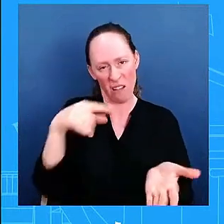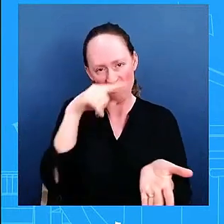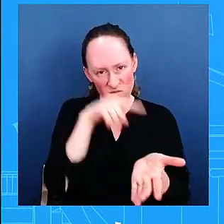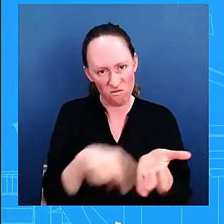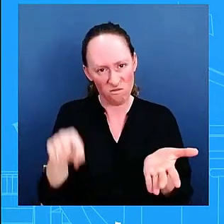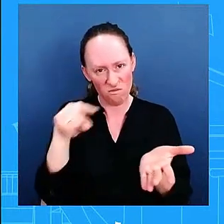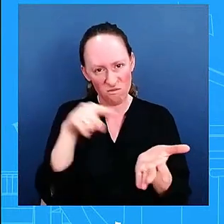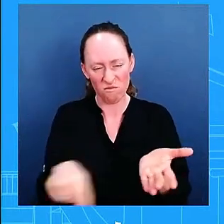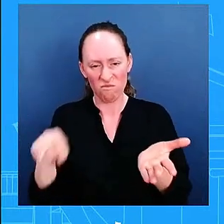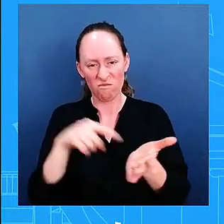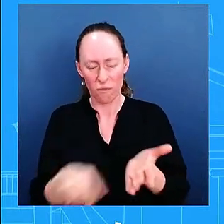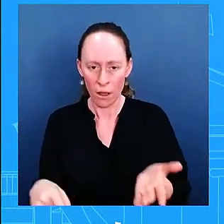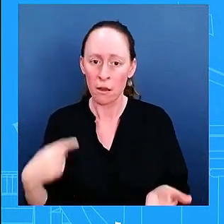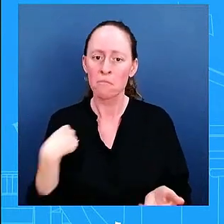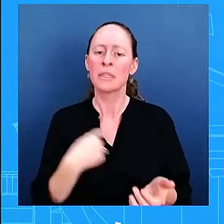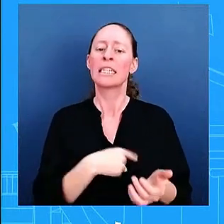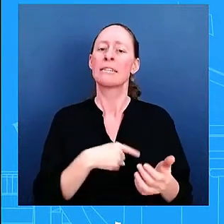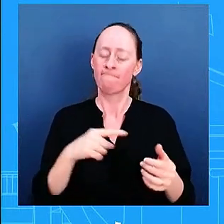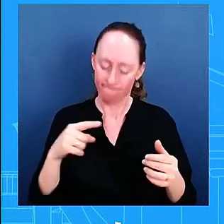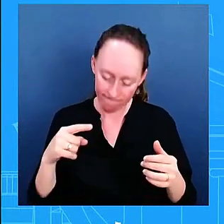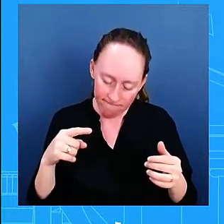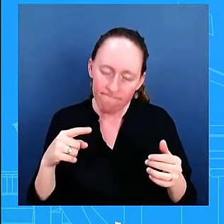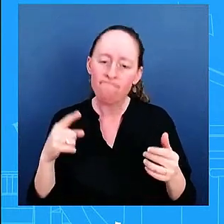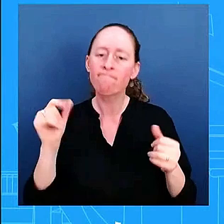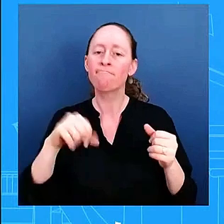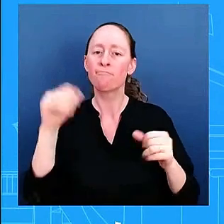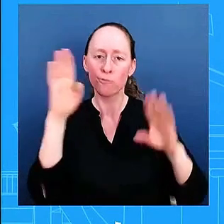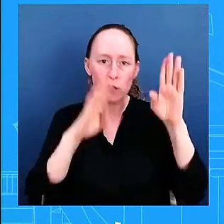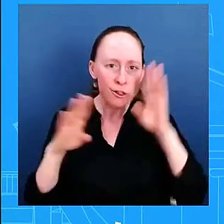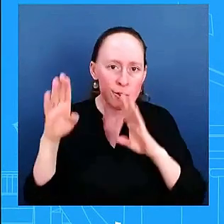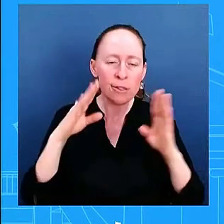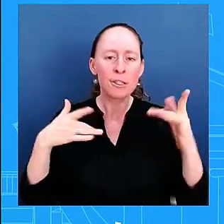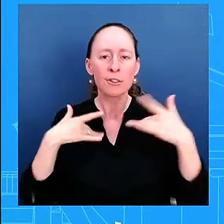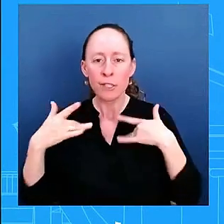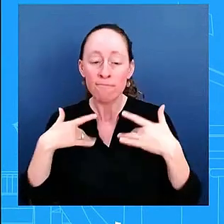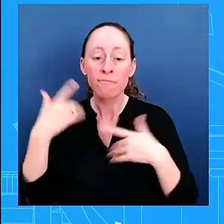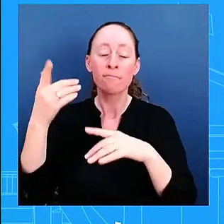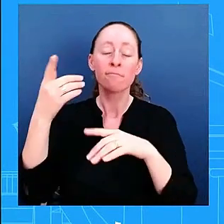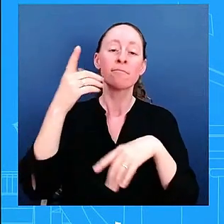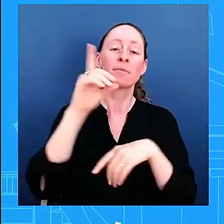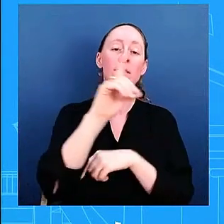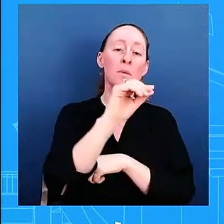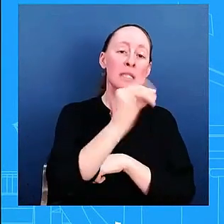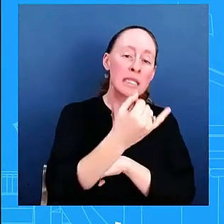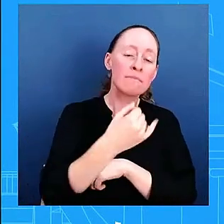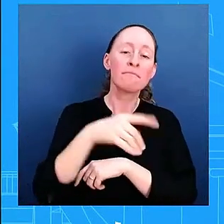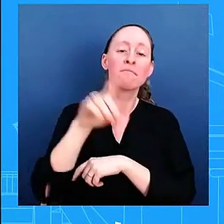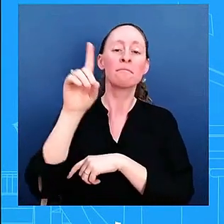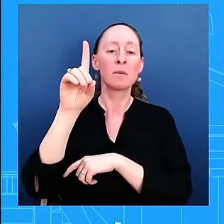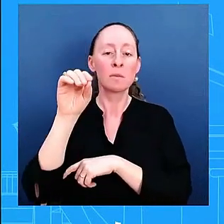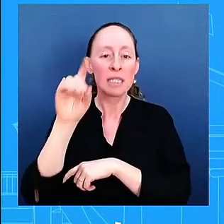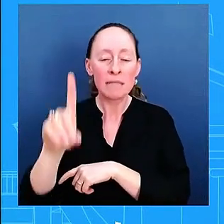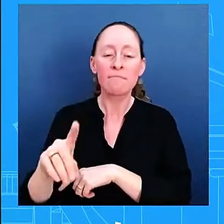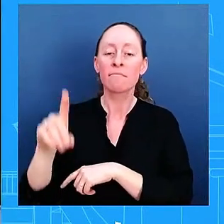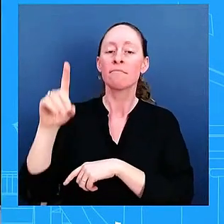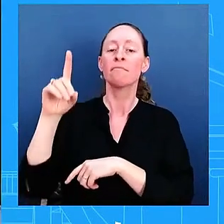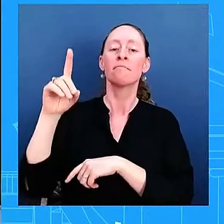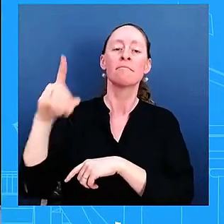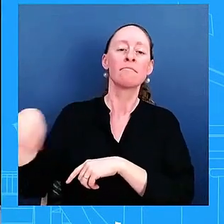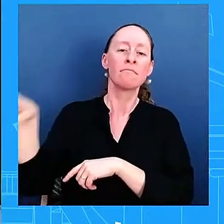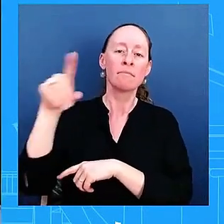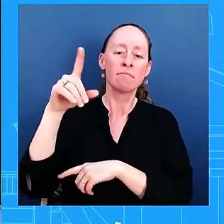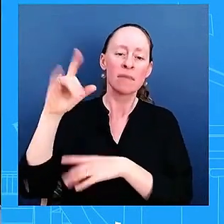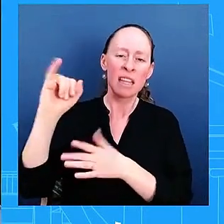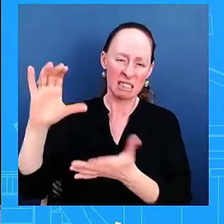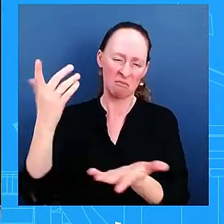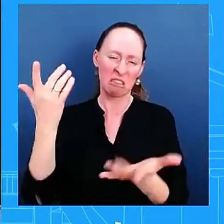uh doj can speak to that this particular incident more broadly these reports i just don't have anything else to share and do you know yet if it's a leak